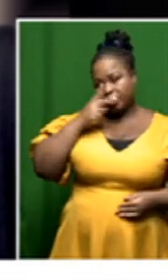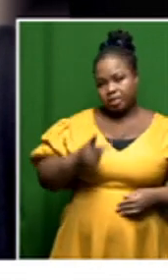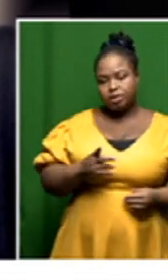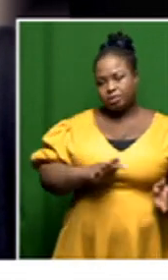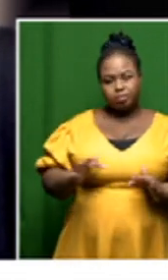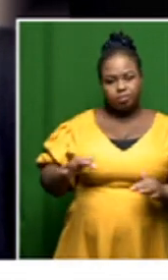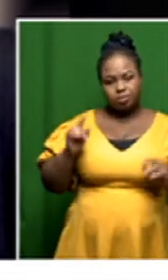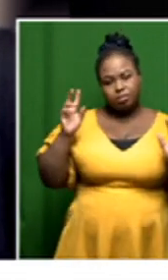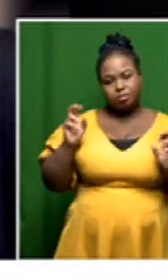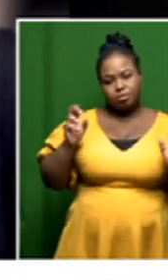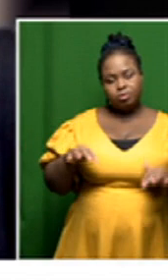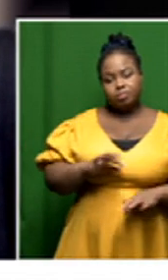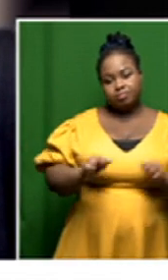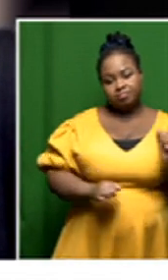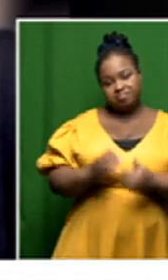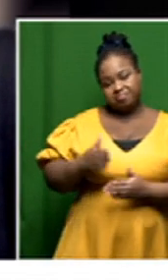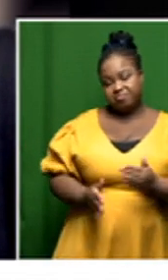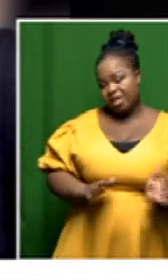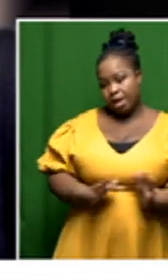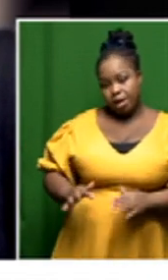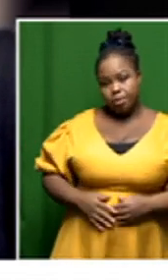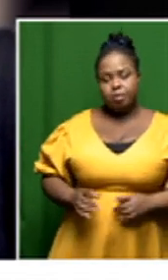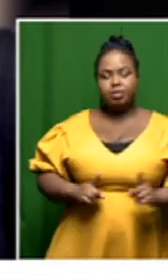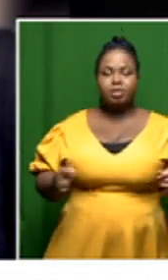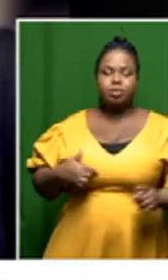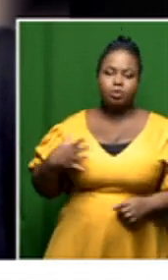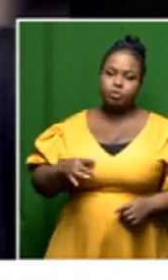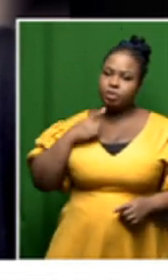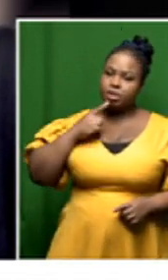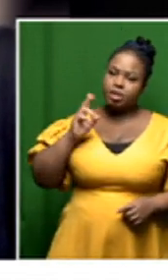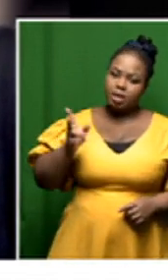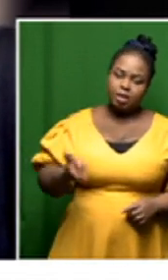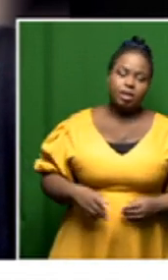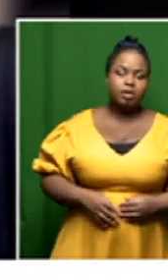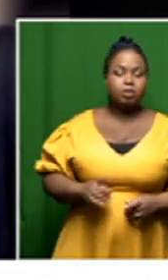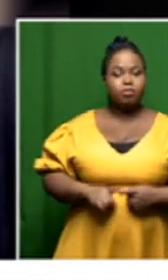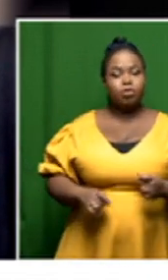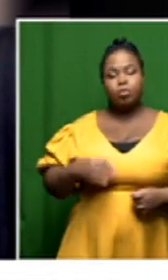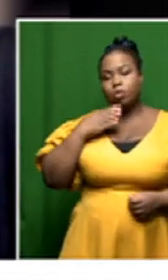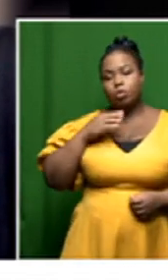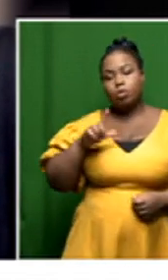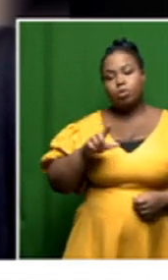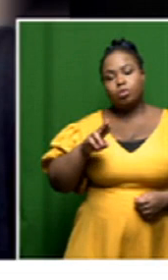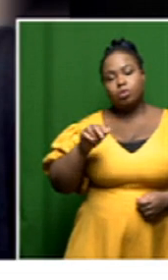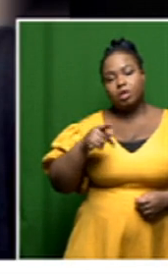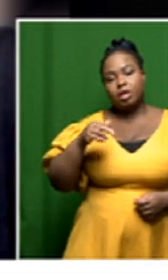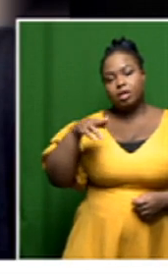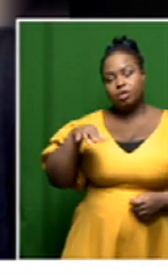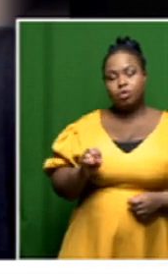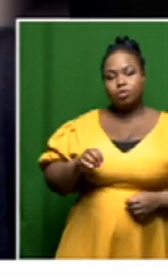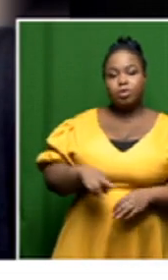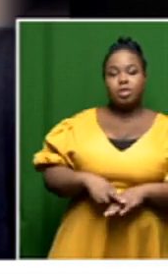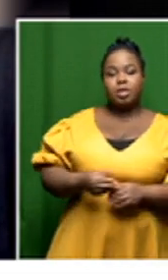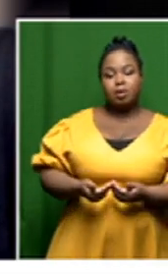these matters will come to fruition but i want to emphasize the point made by uh lucanio early and by by the